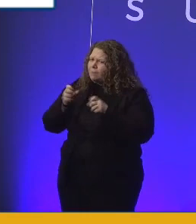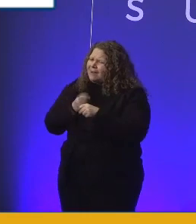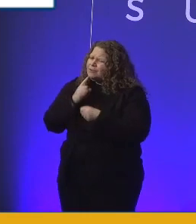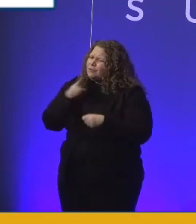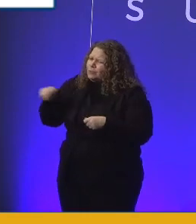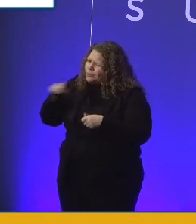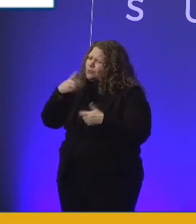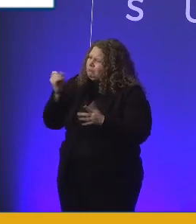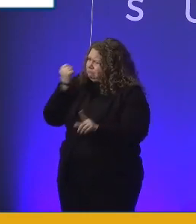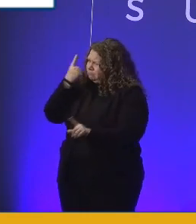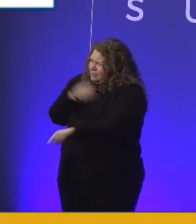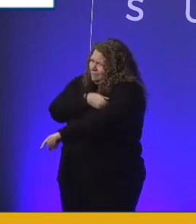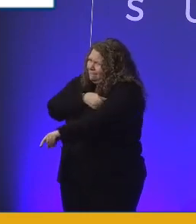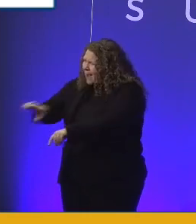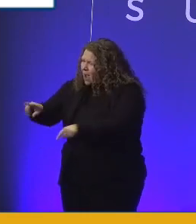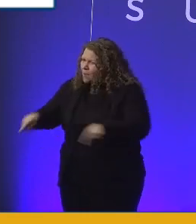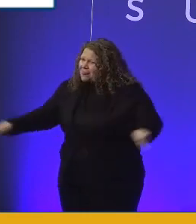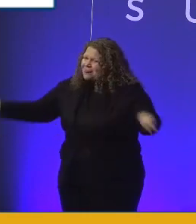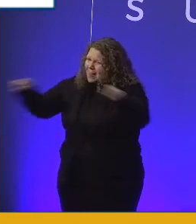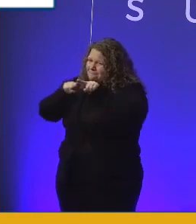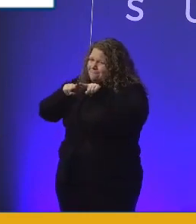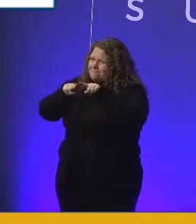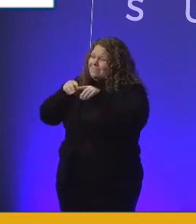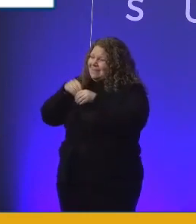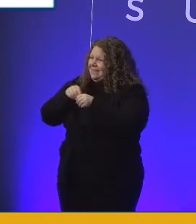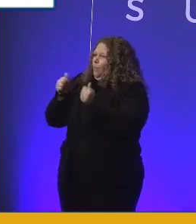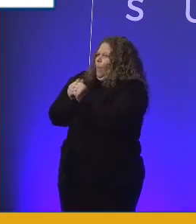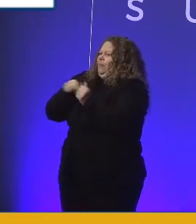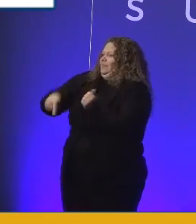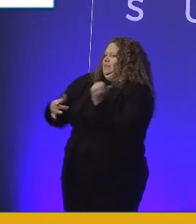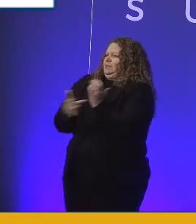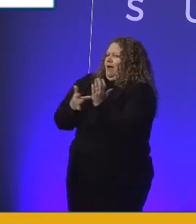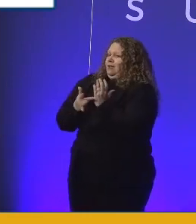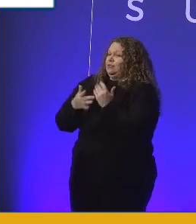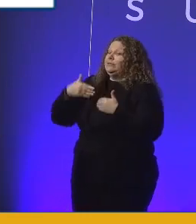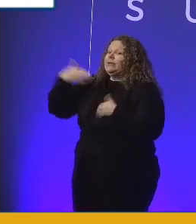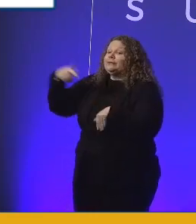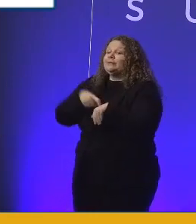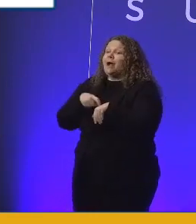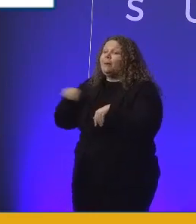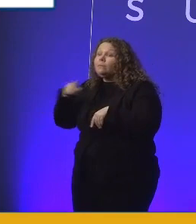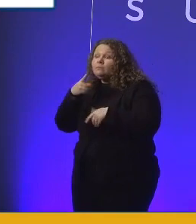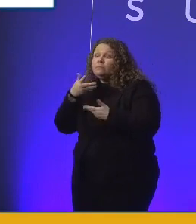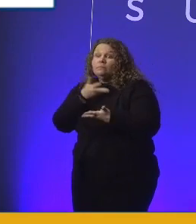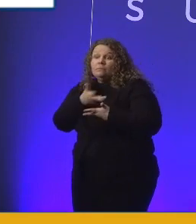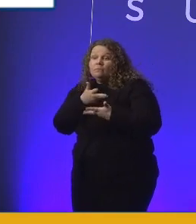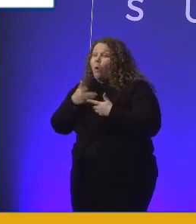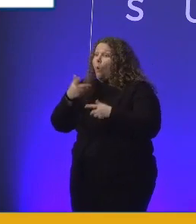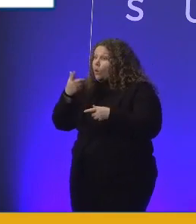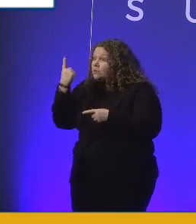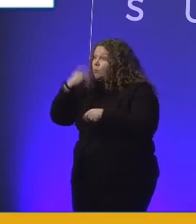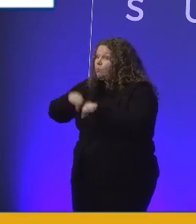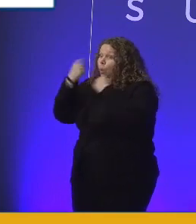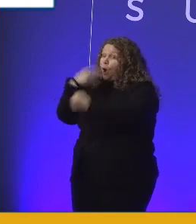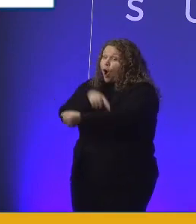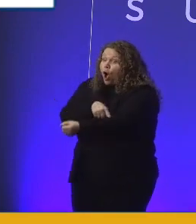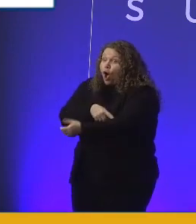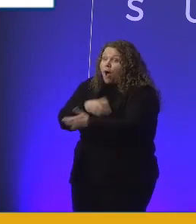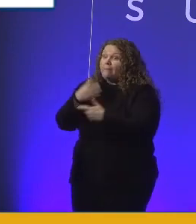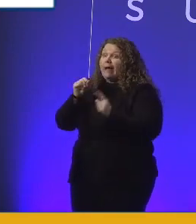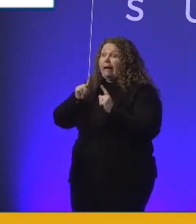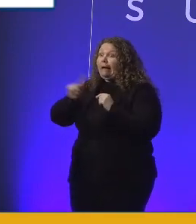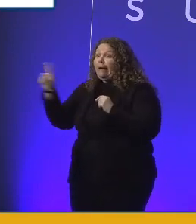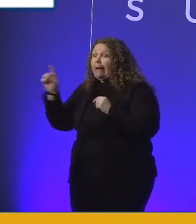disabilities across the world. I want the next time somebody breaks their arm for them to leave ER, I had to practice that a few times, A and E,